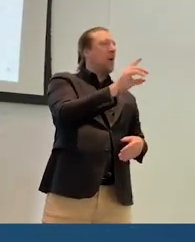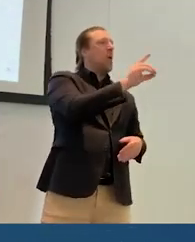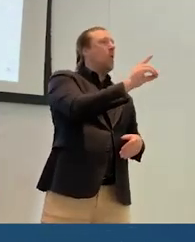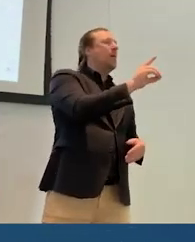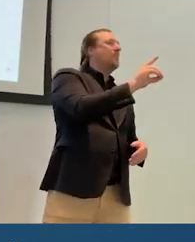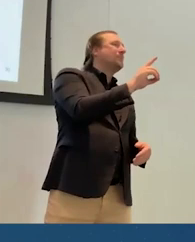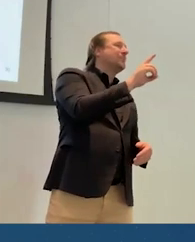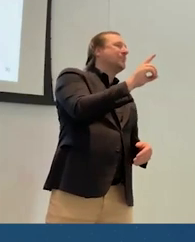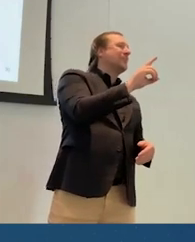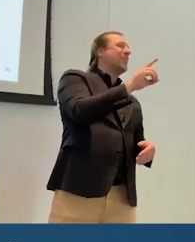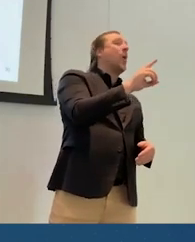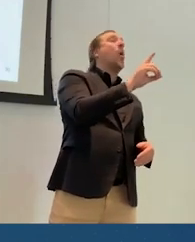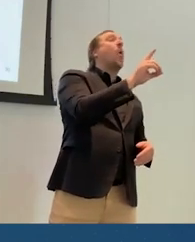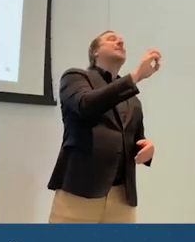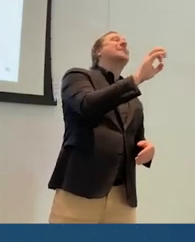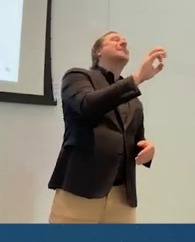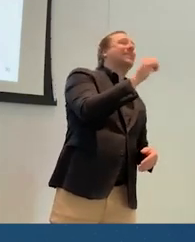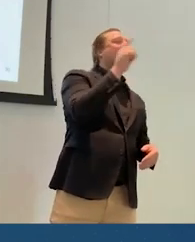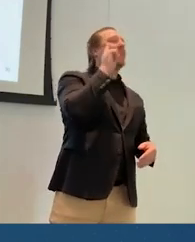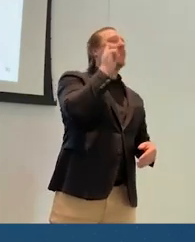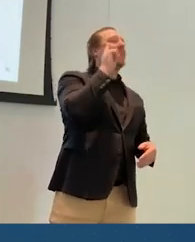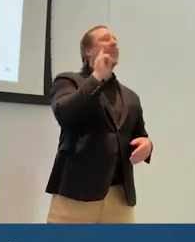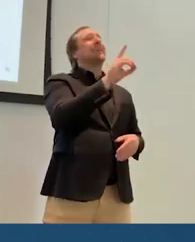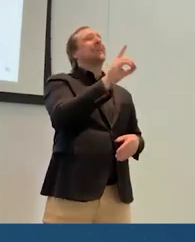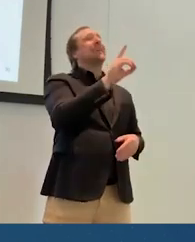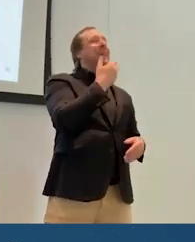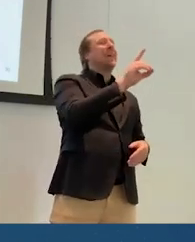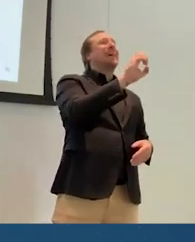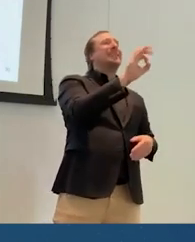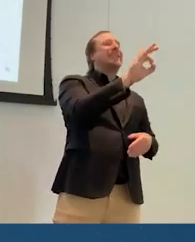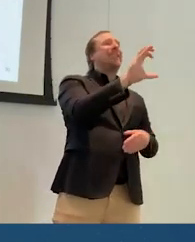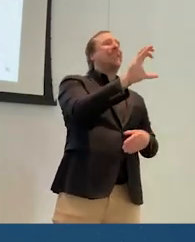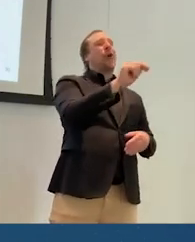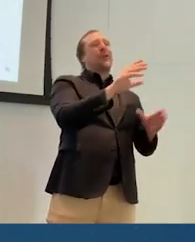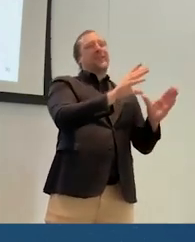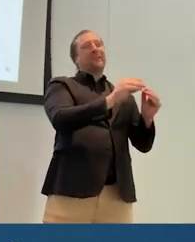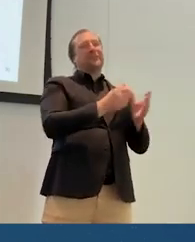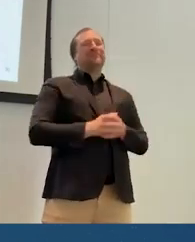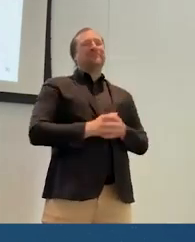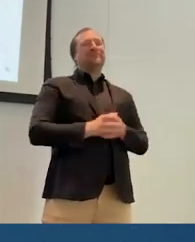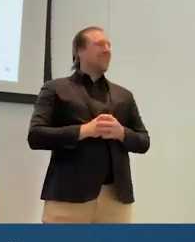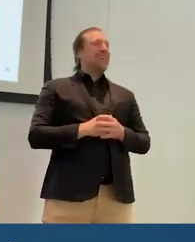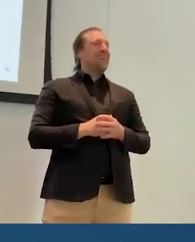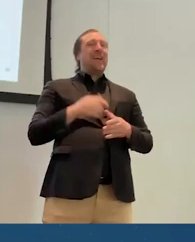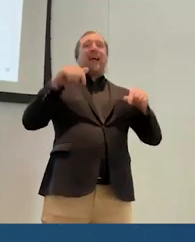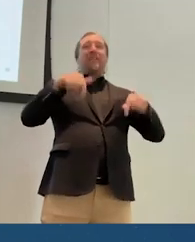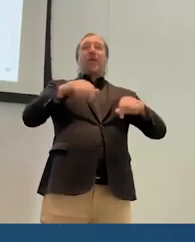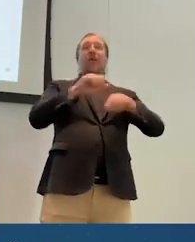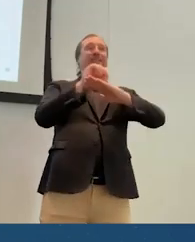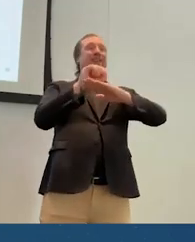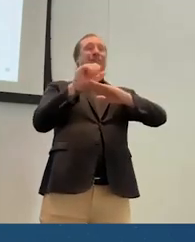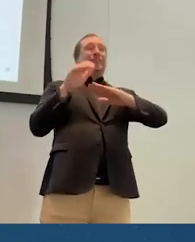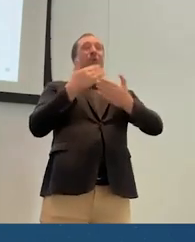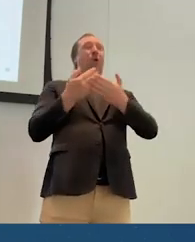But as Shuri was saying, XR isn't just us here on the stage. It's all of us.